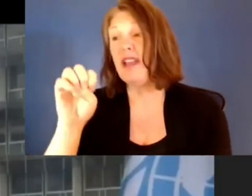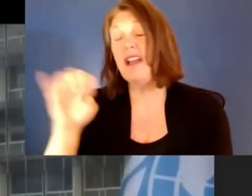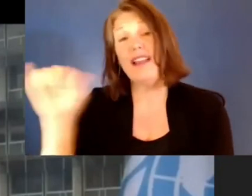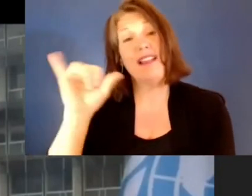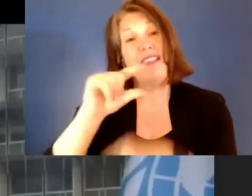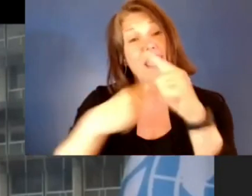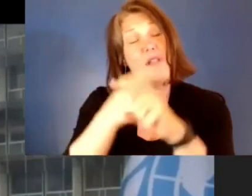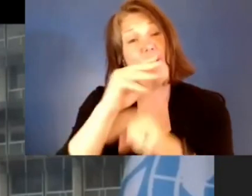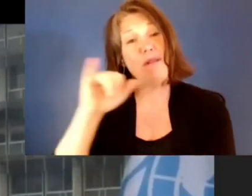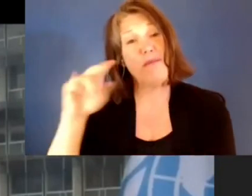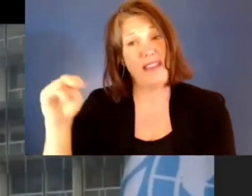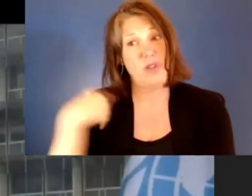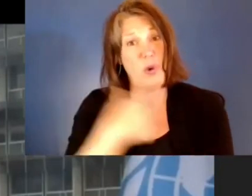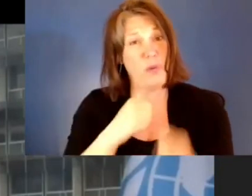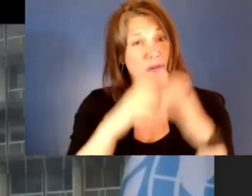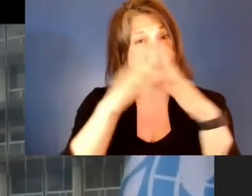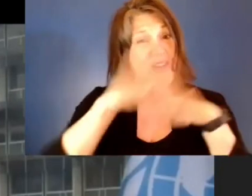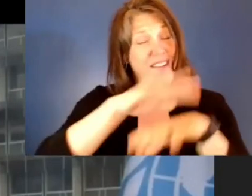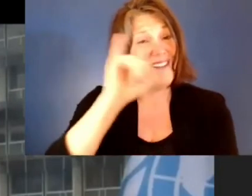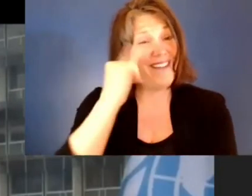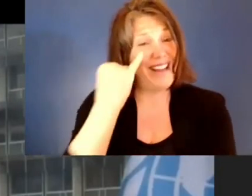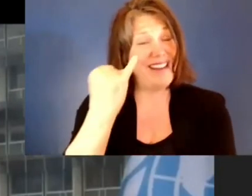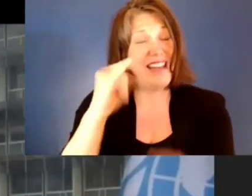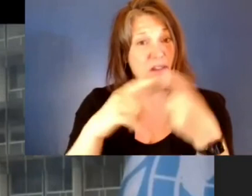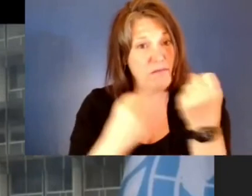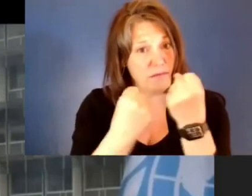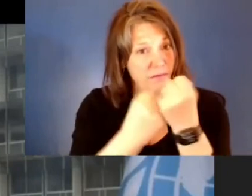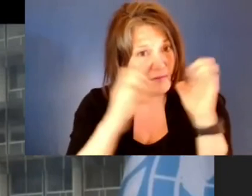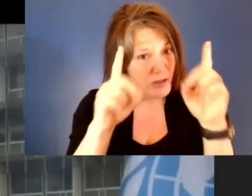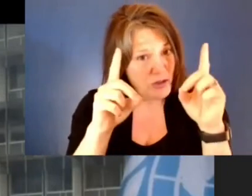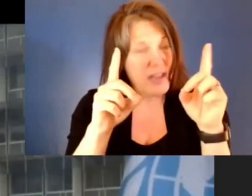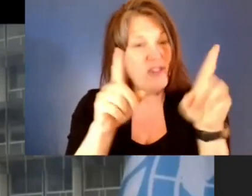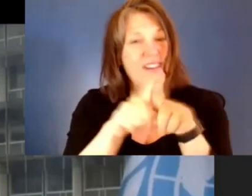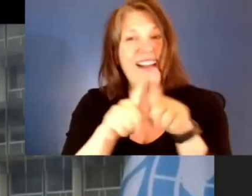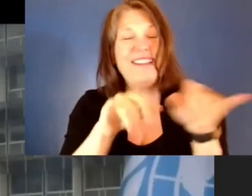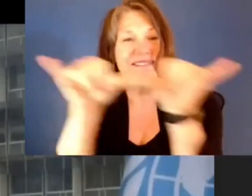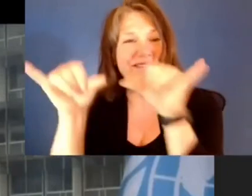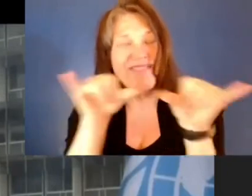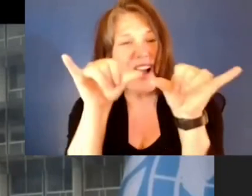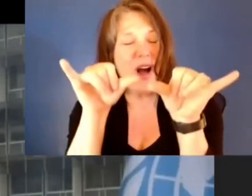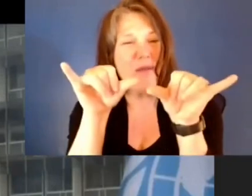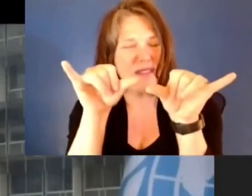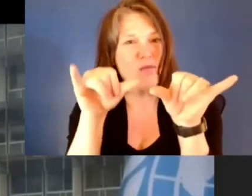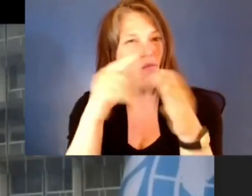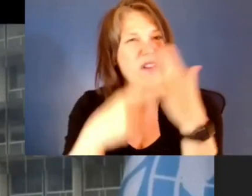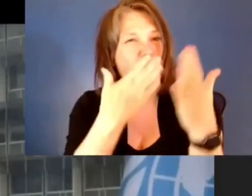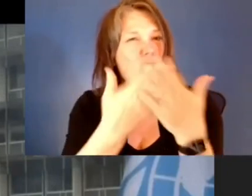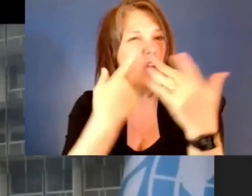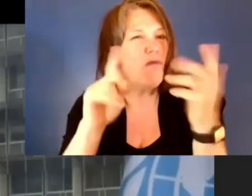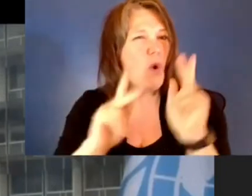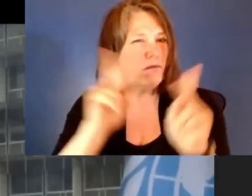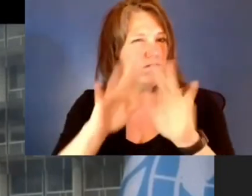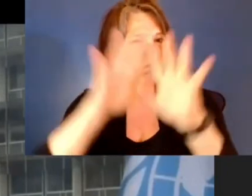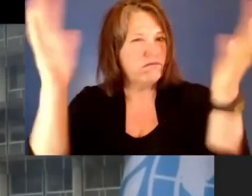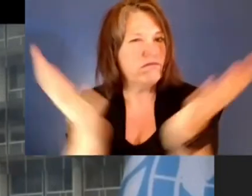an ideal to promote education as one of the common goods of humanity. Because education is not only a